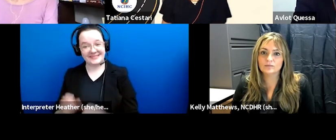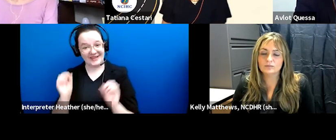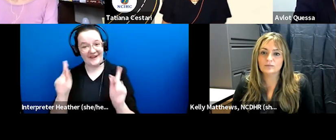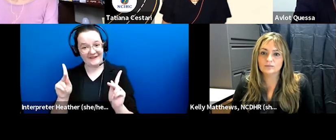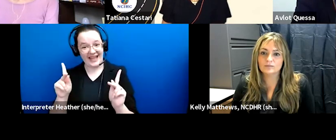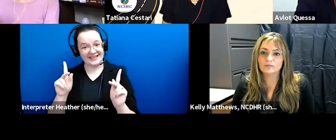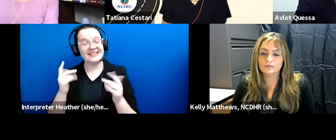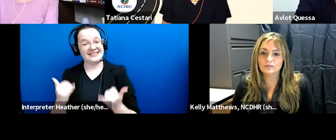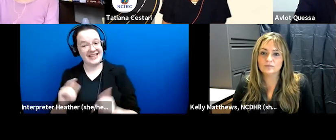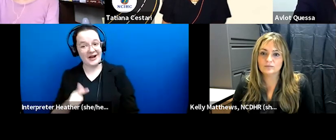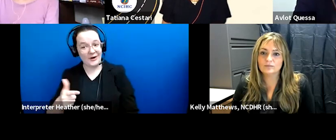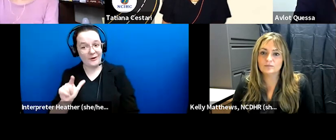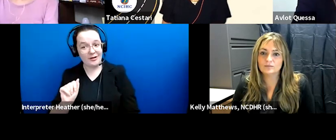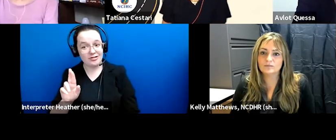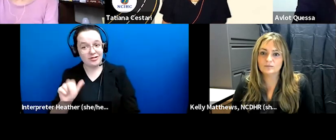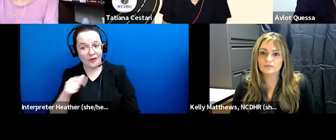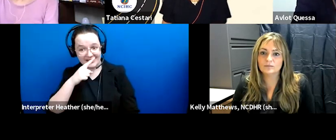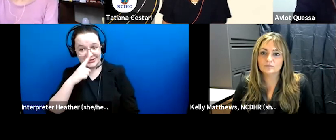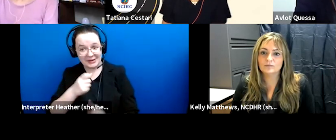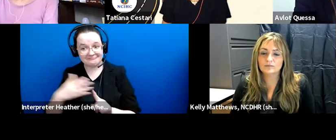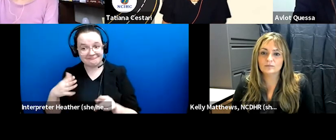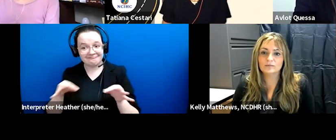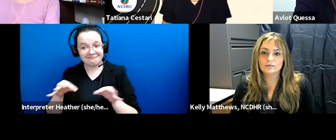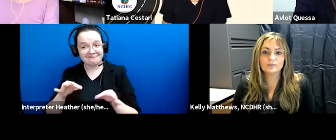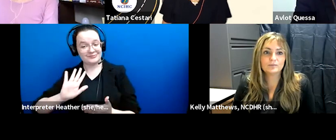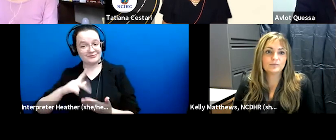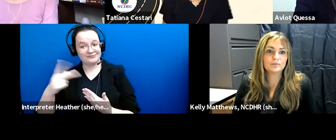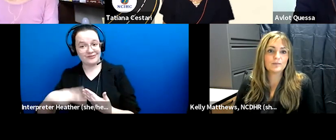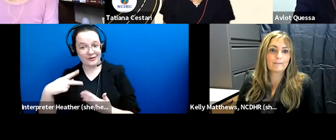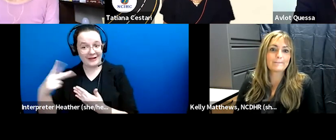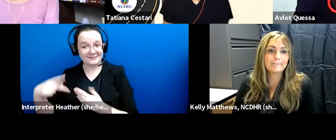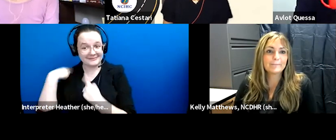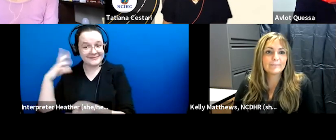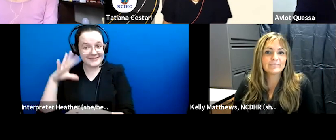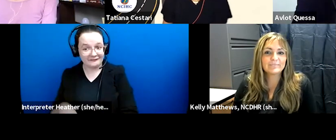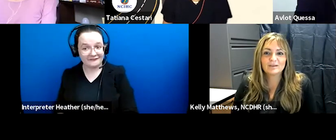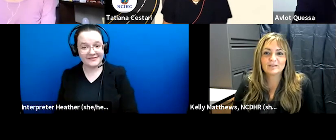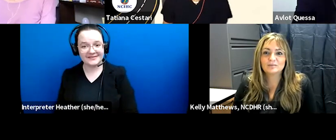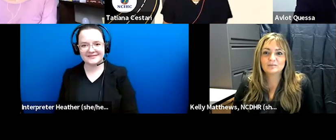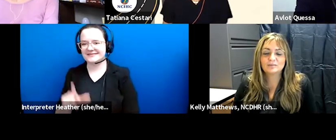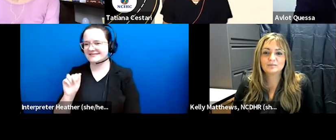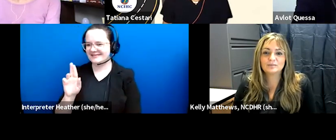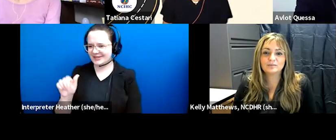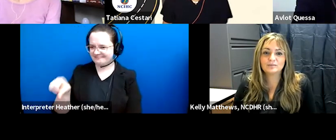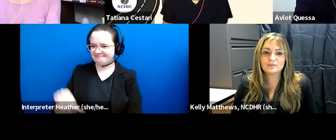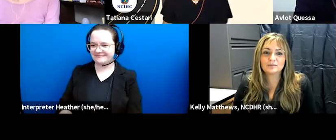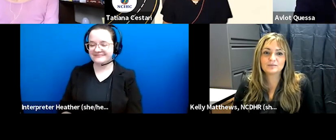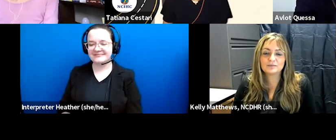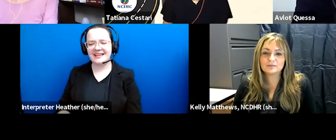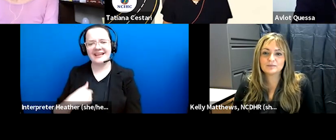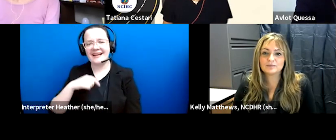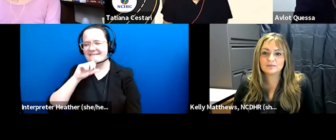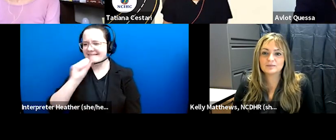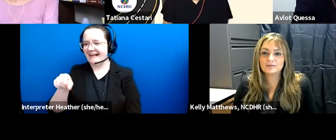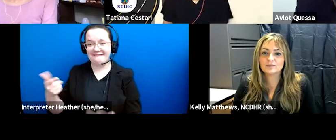laura if you can please tell us a little bit about the programs you've been involved in yes um i love going